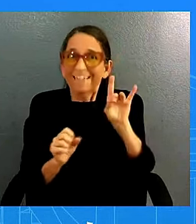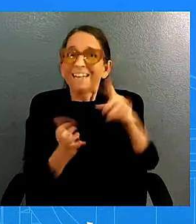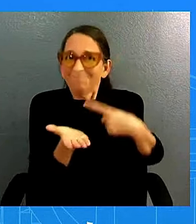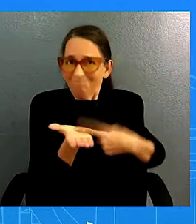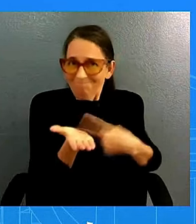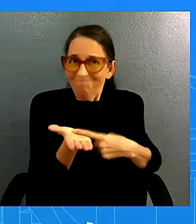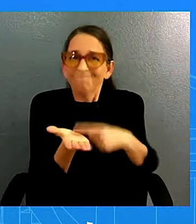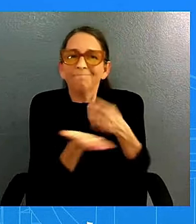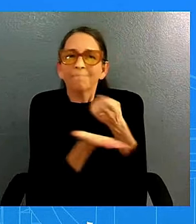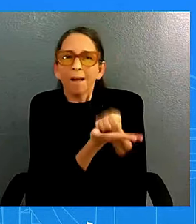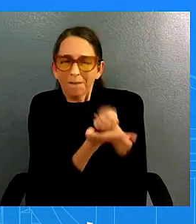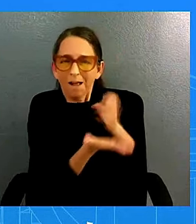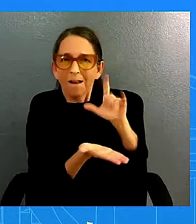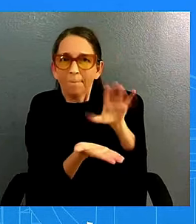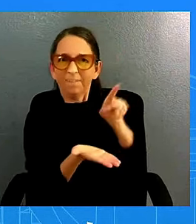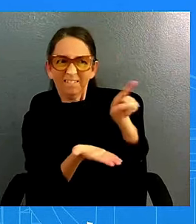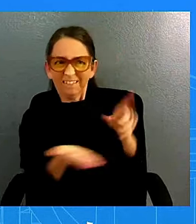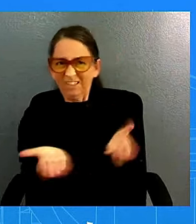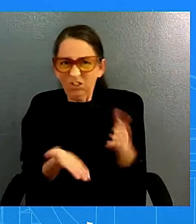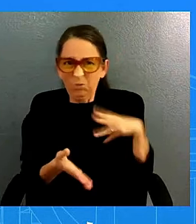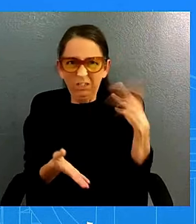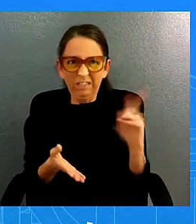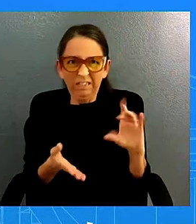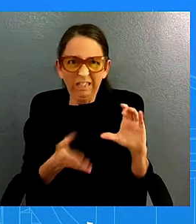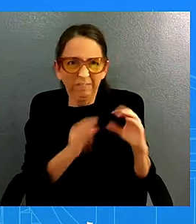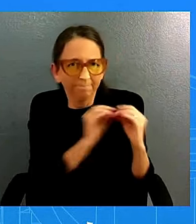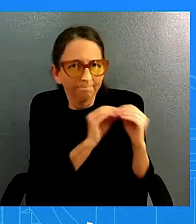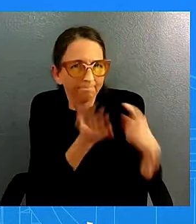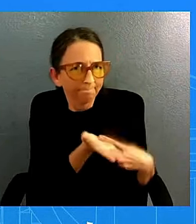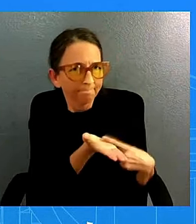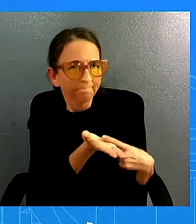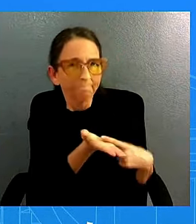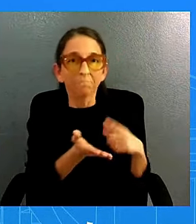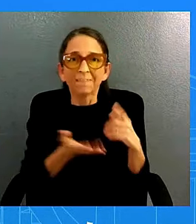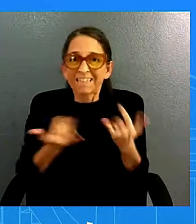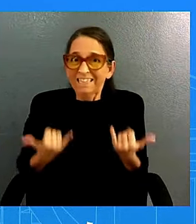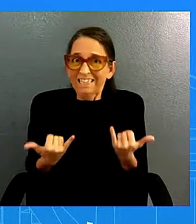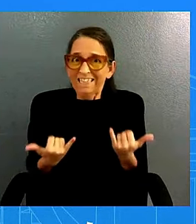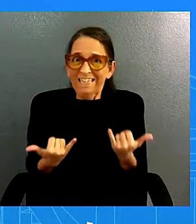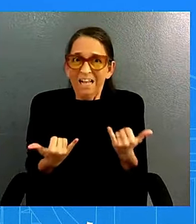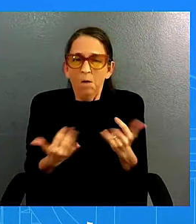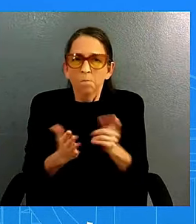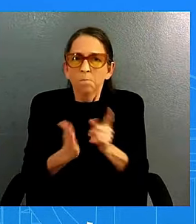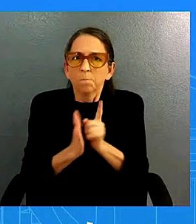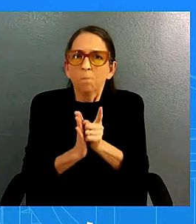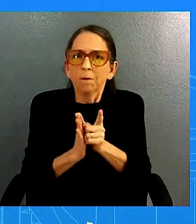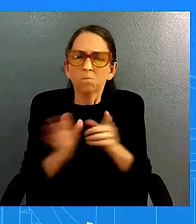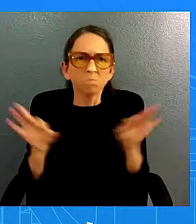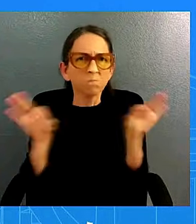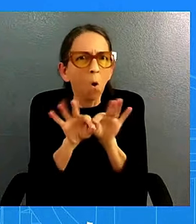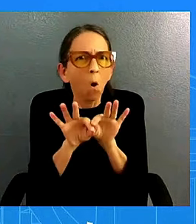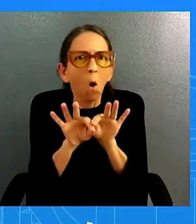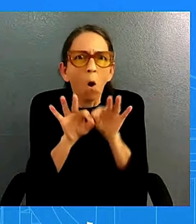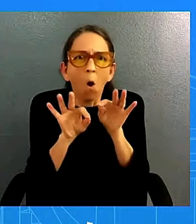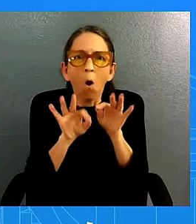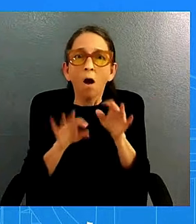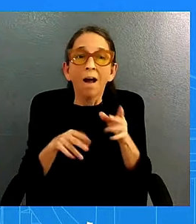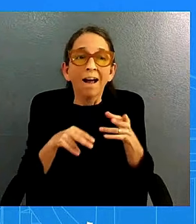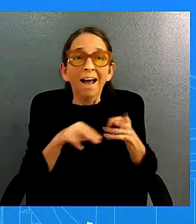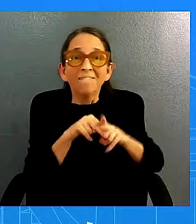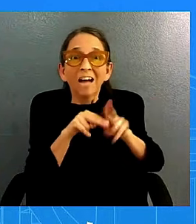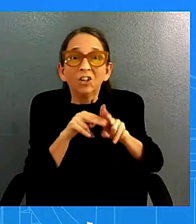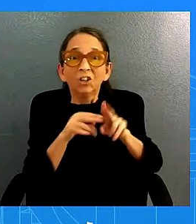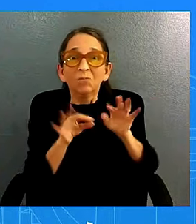discussed the important moment our country has reached inflation and interest rates are falling and the economy remains strong